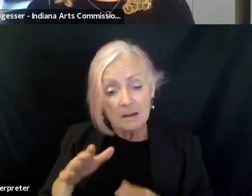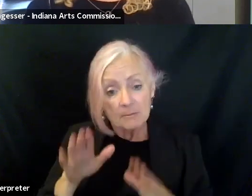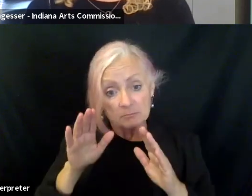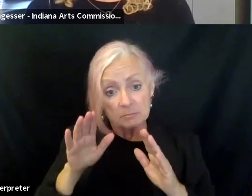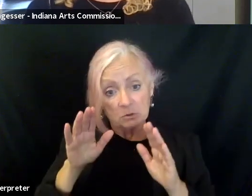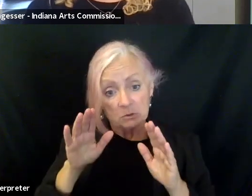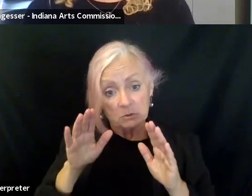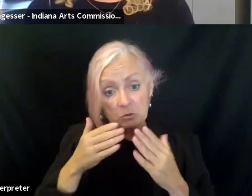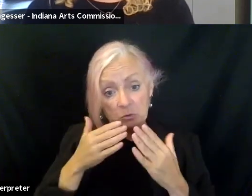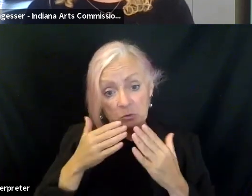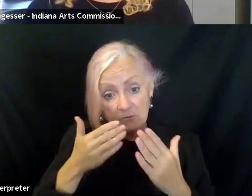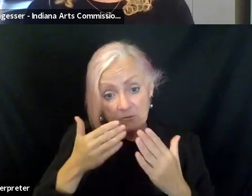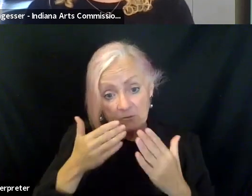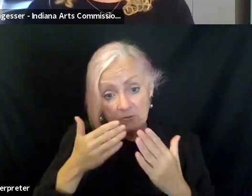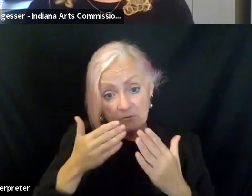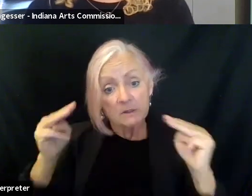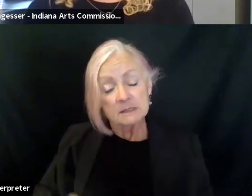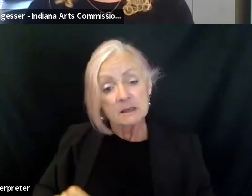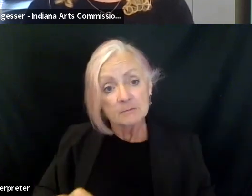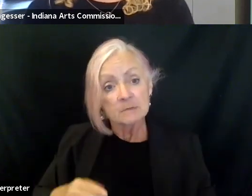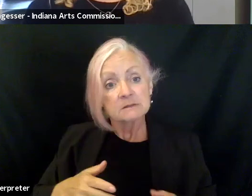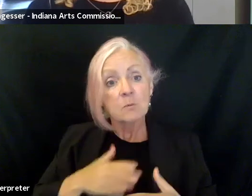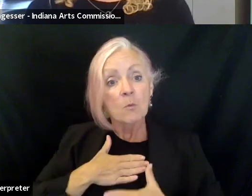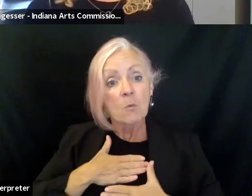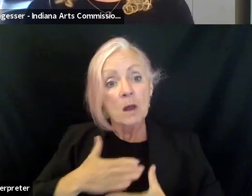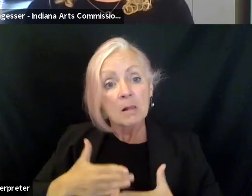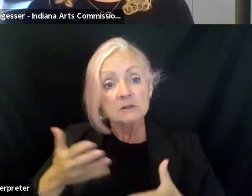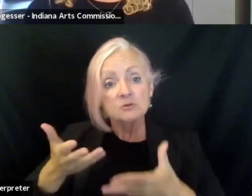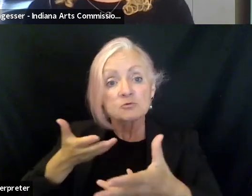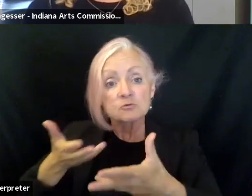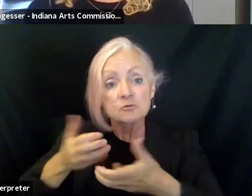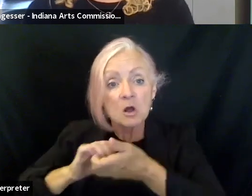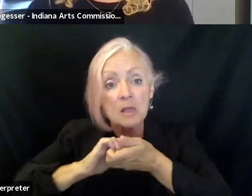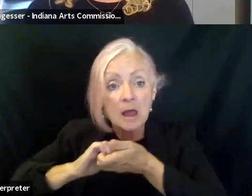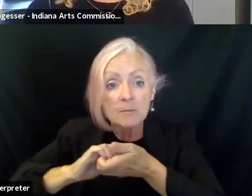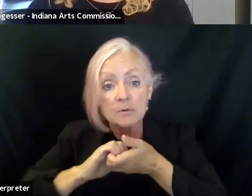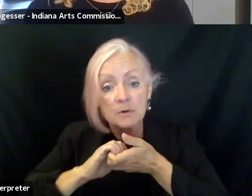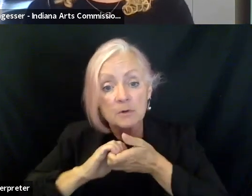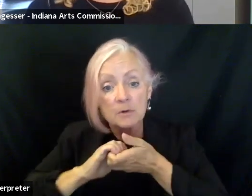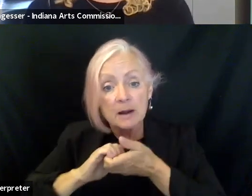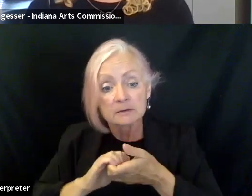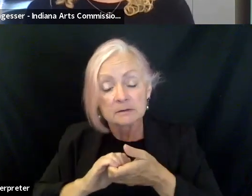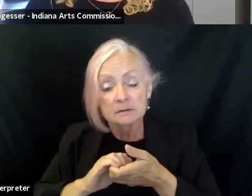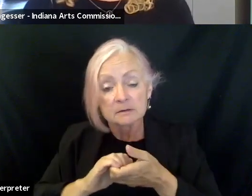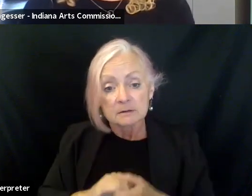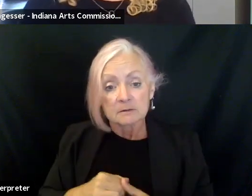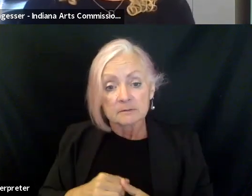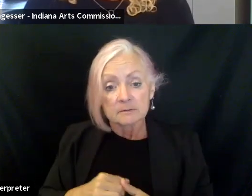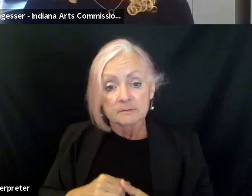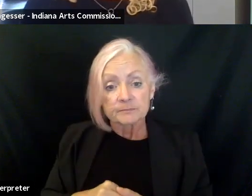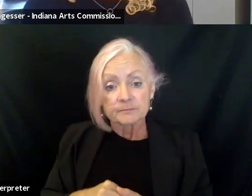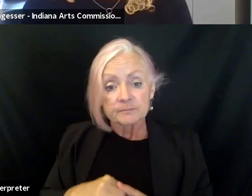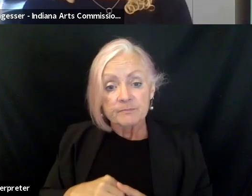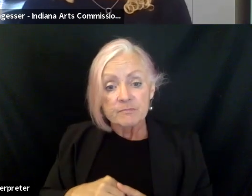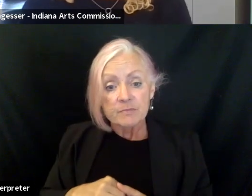be open to, to collaborate with the community and, uh, having that call out to those, um, people in the community.